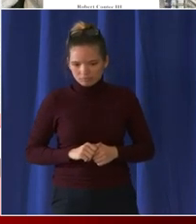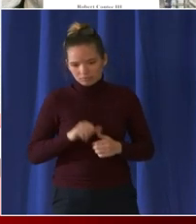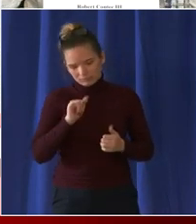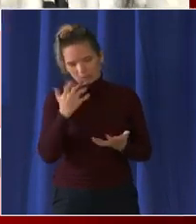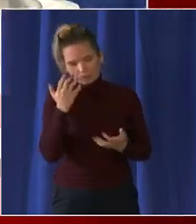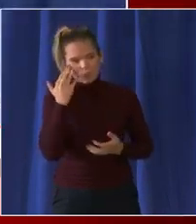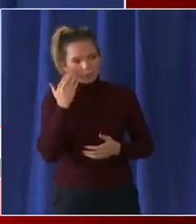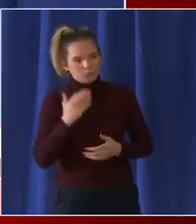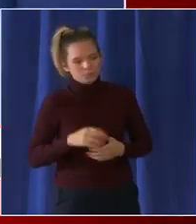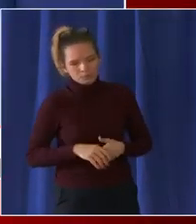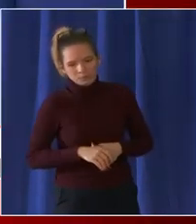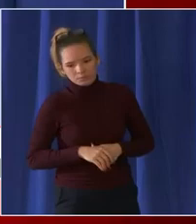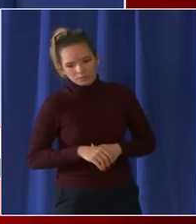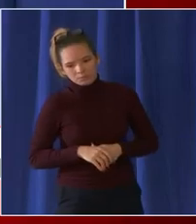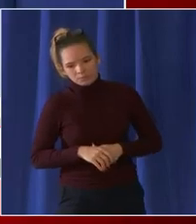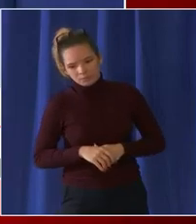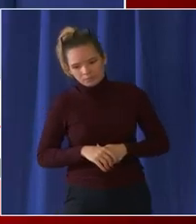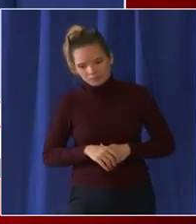yes last question